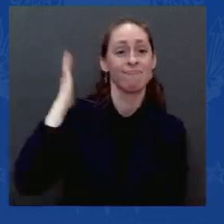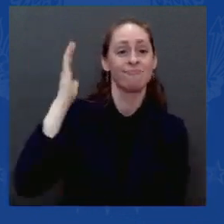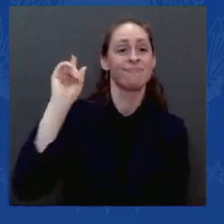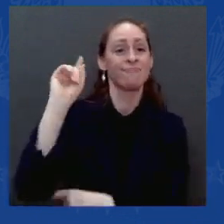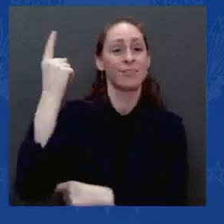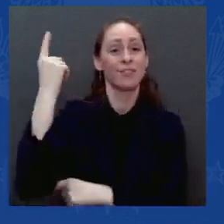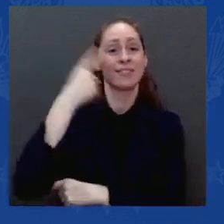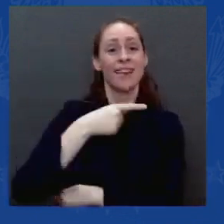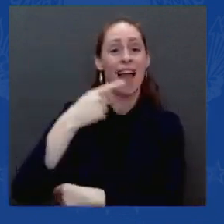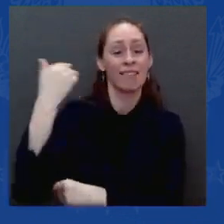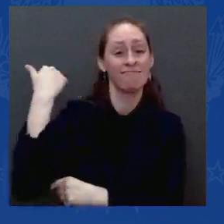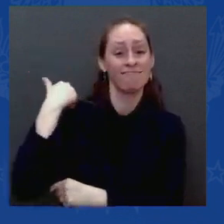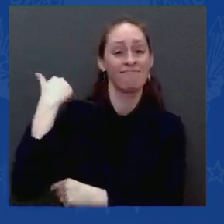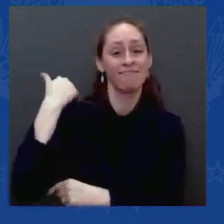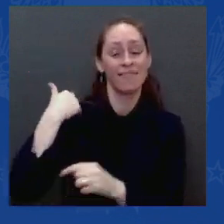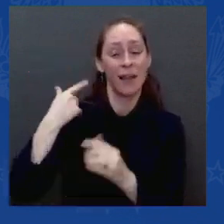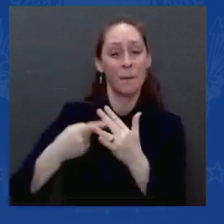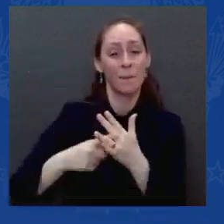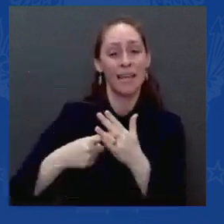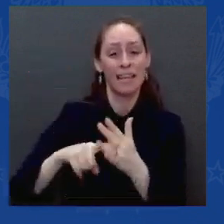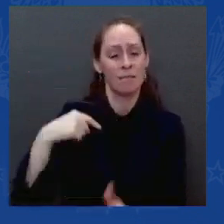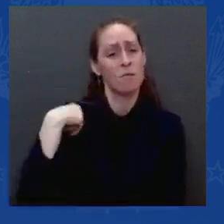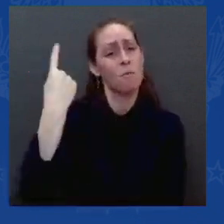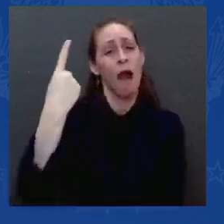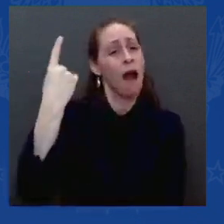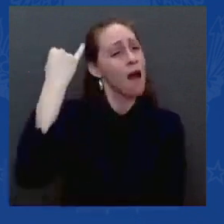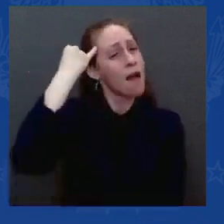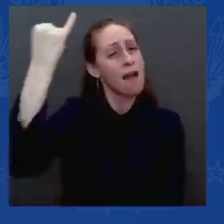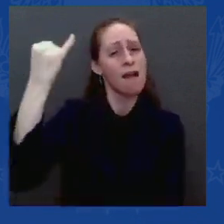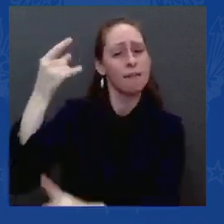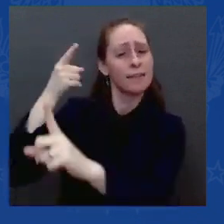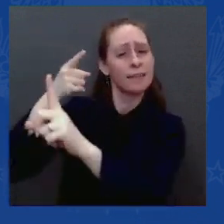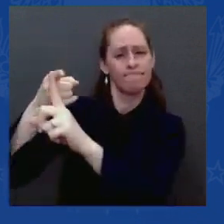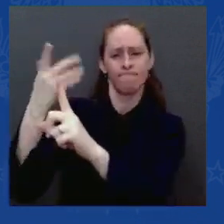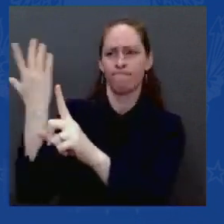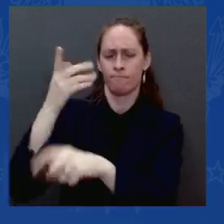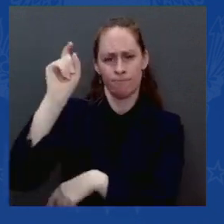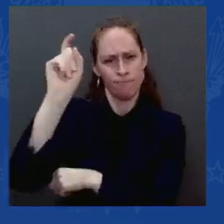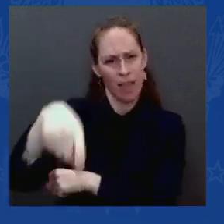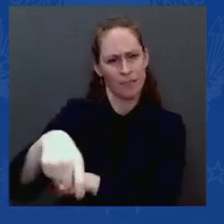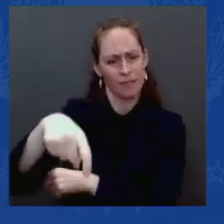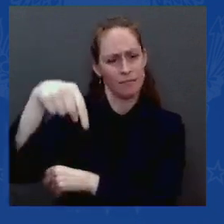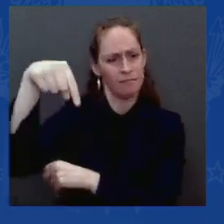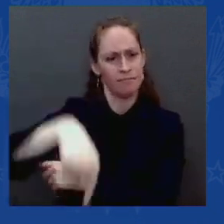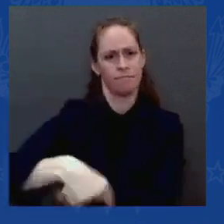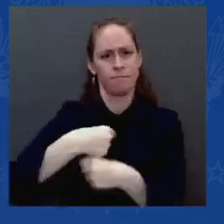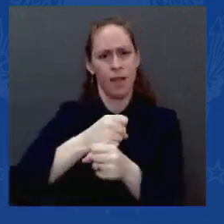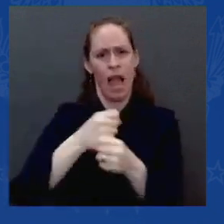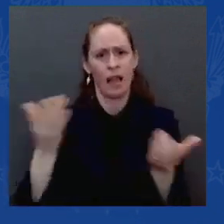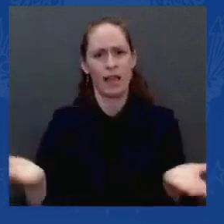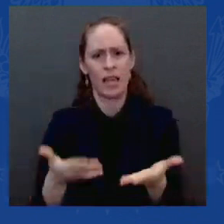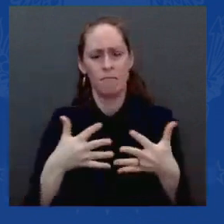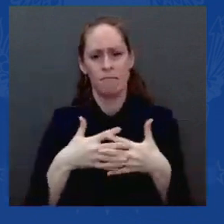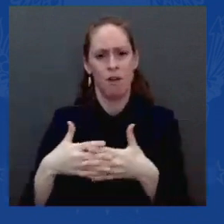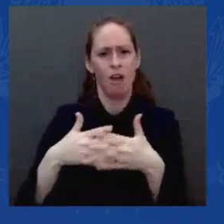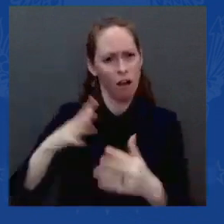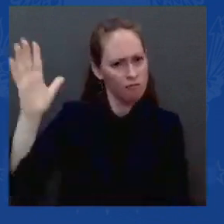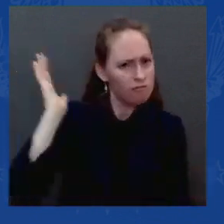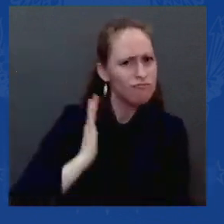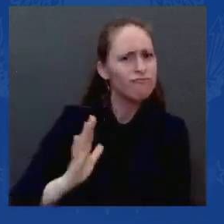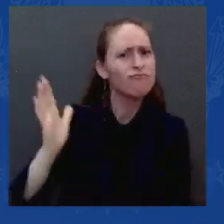America, like we used to. No one knows that better than all the folks here in Pittsburgh. And that's why it matters so much.